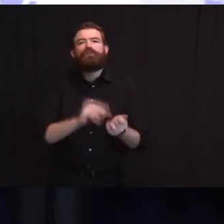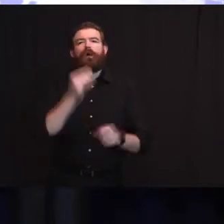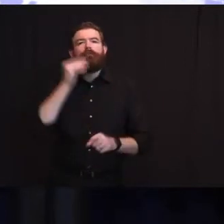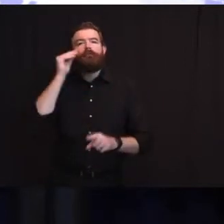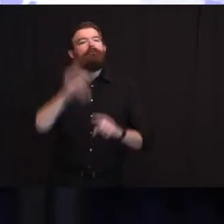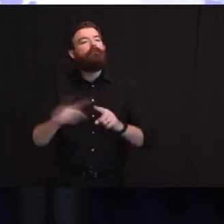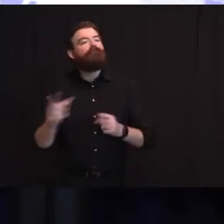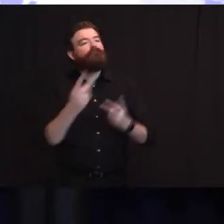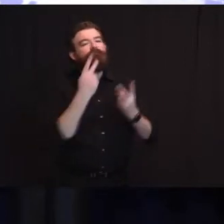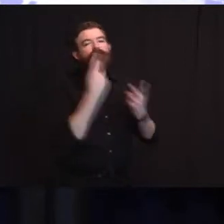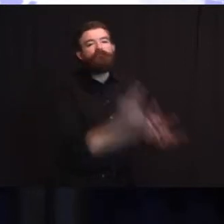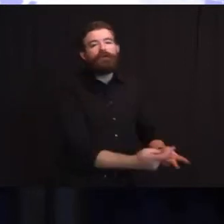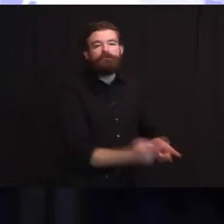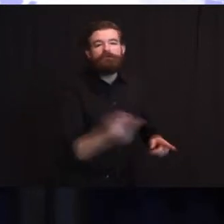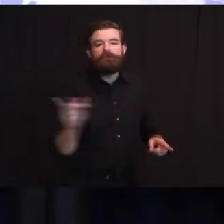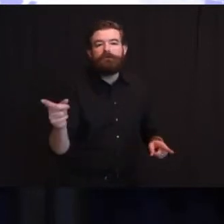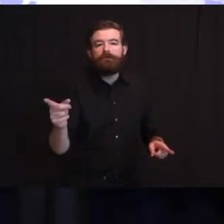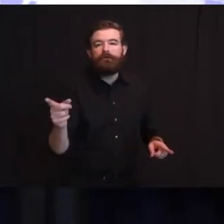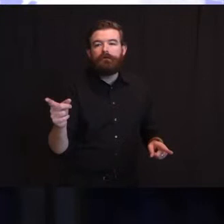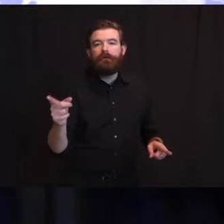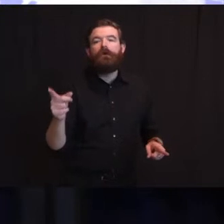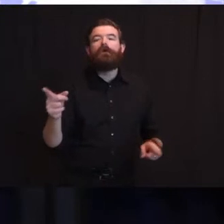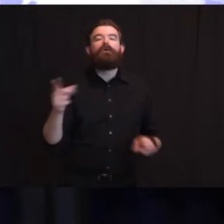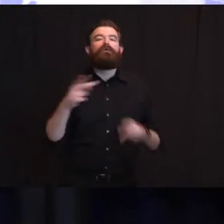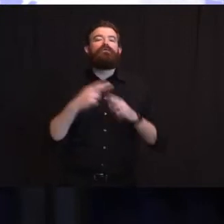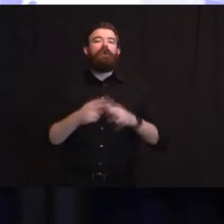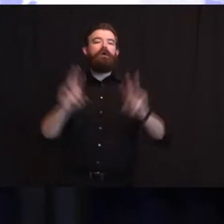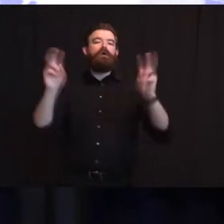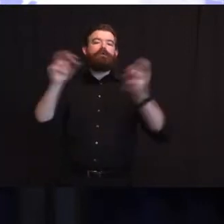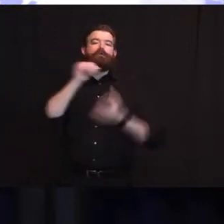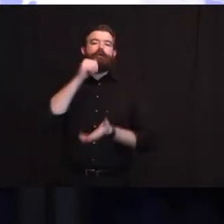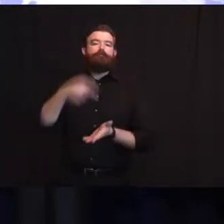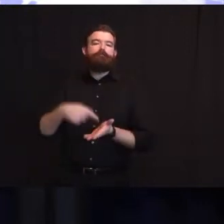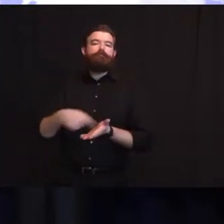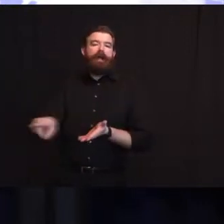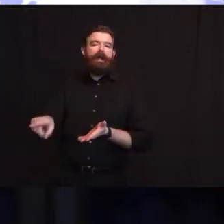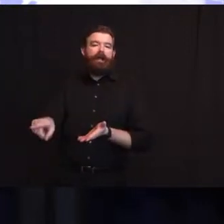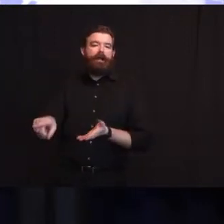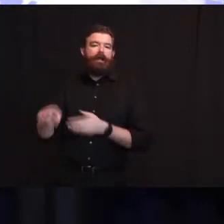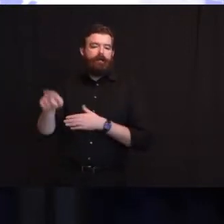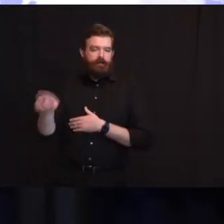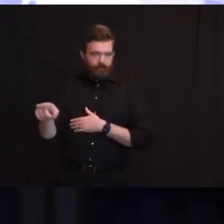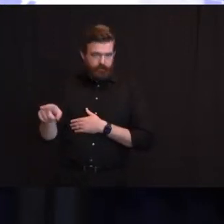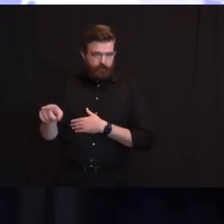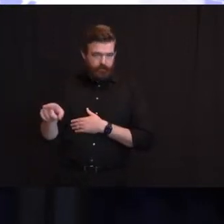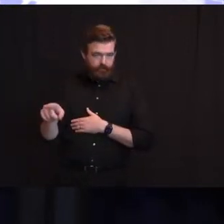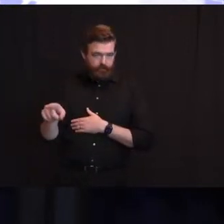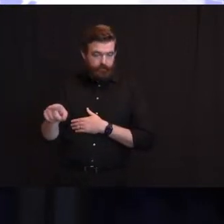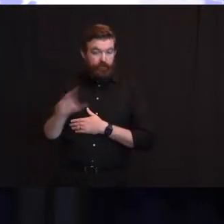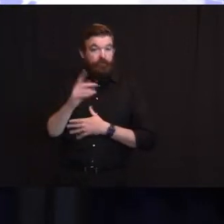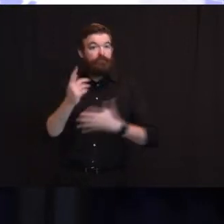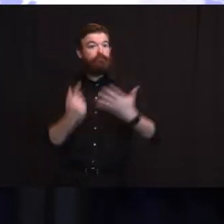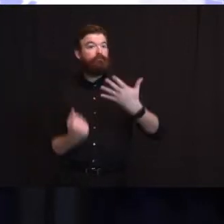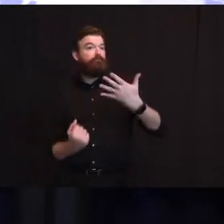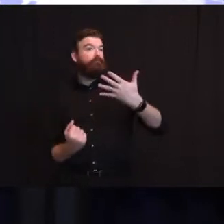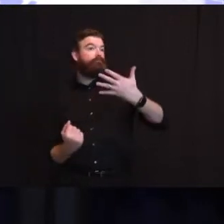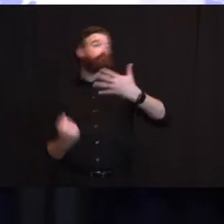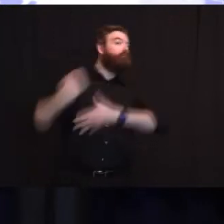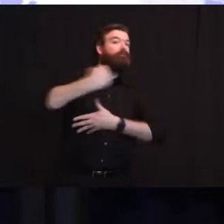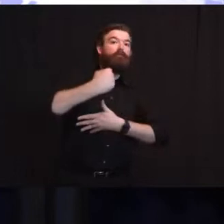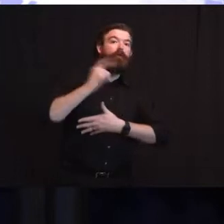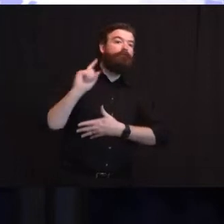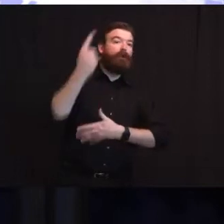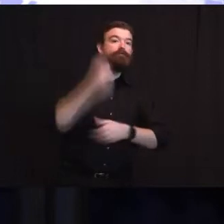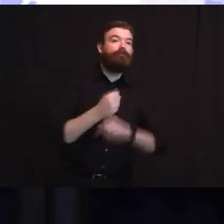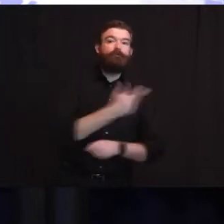but it's the exposure, the risk of exposure which separates out a lot of people. Judy, it's possible a medical doctor who's on the